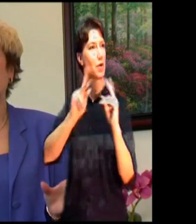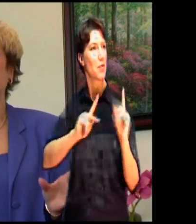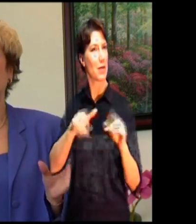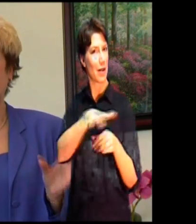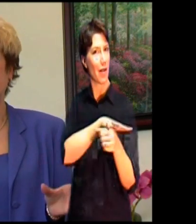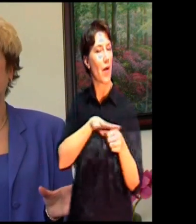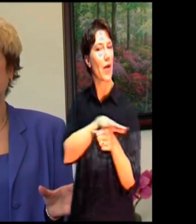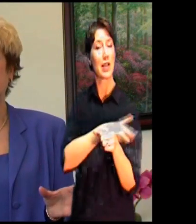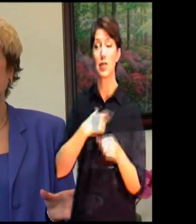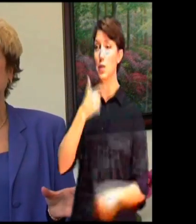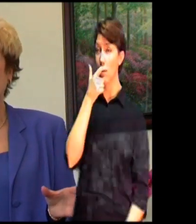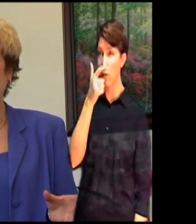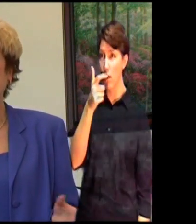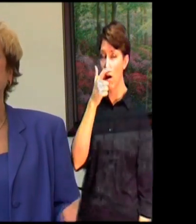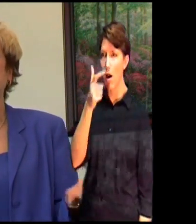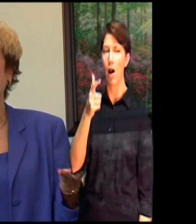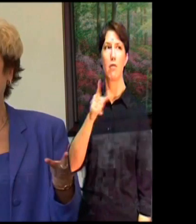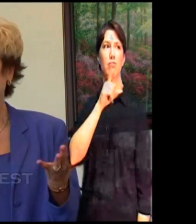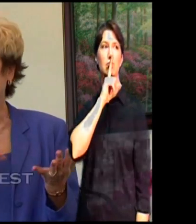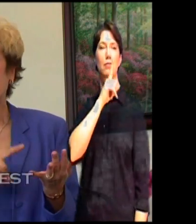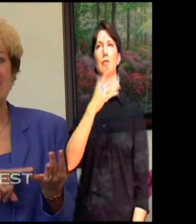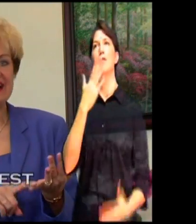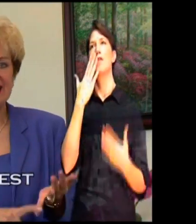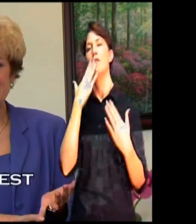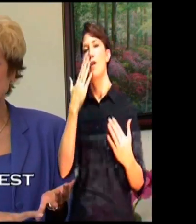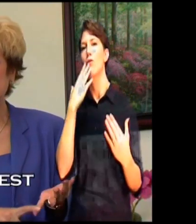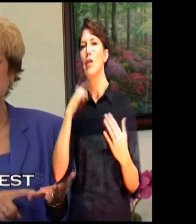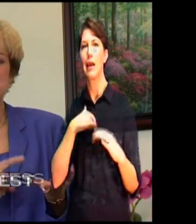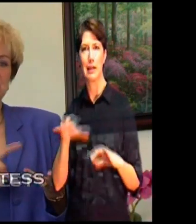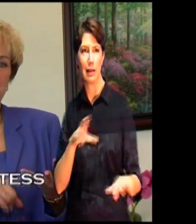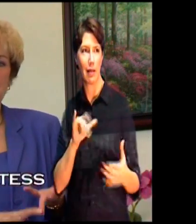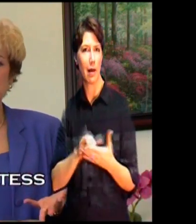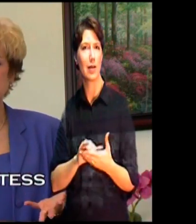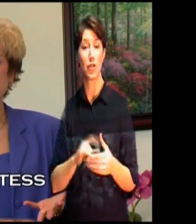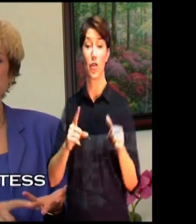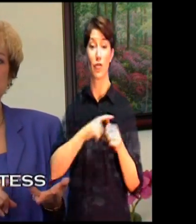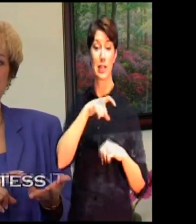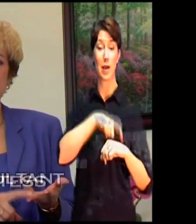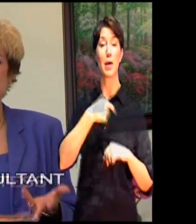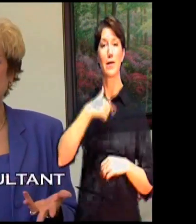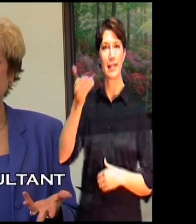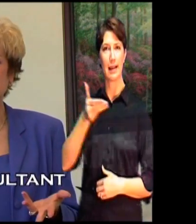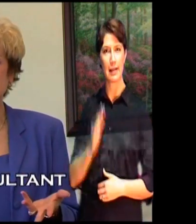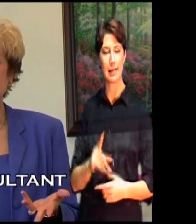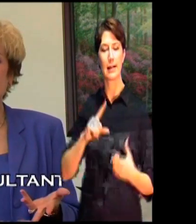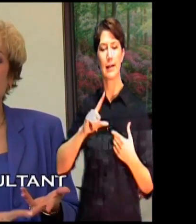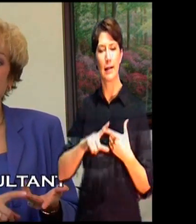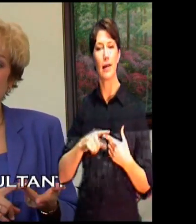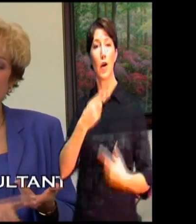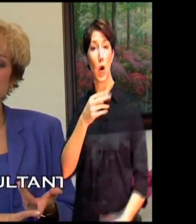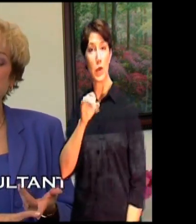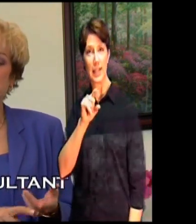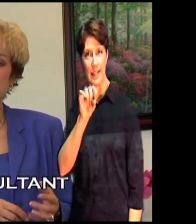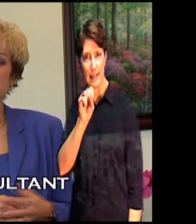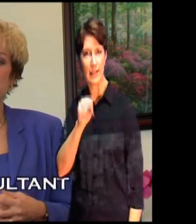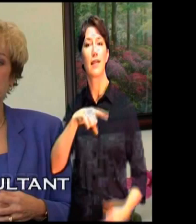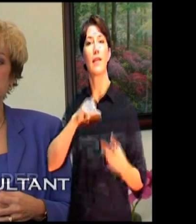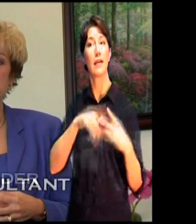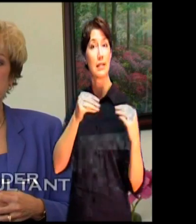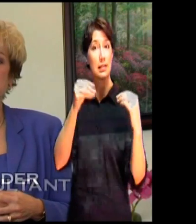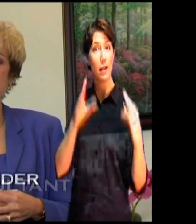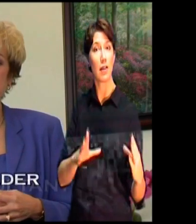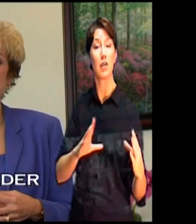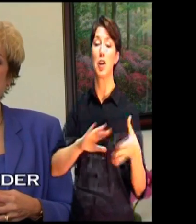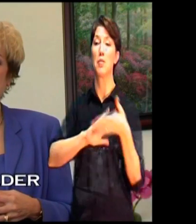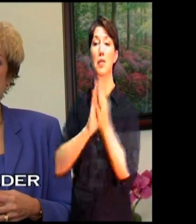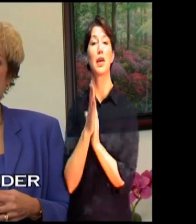thankful I did. So I went from a guest to a hostess to a consultant. And I actually grew in the program